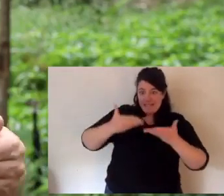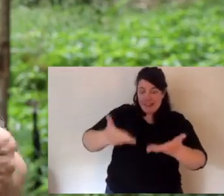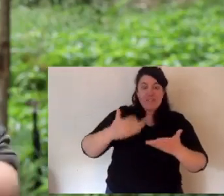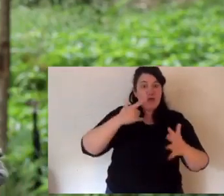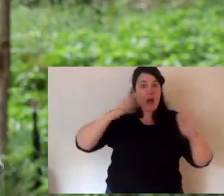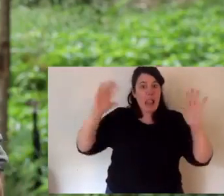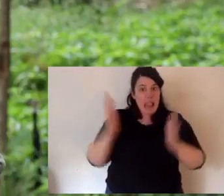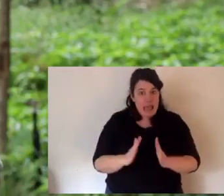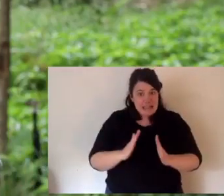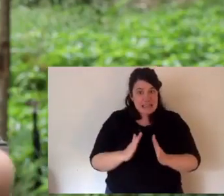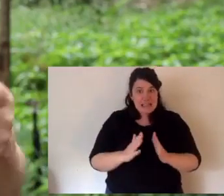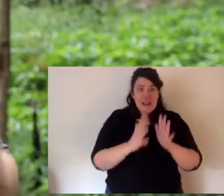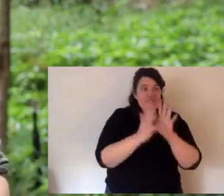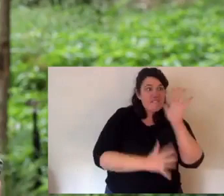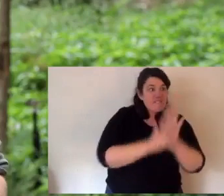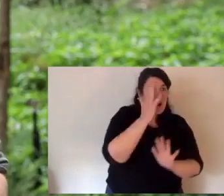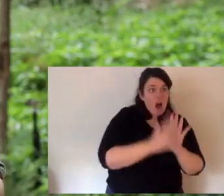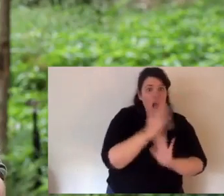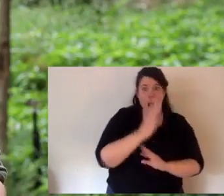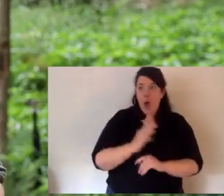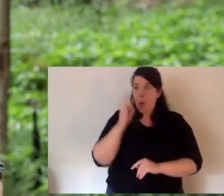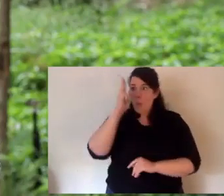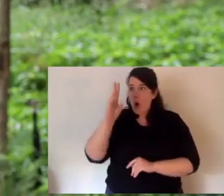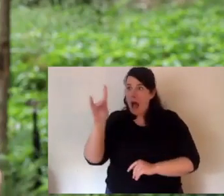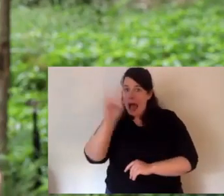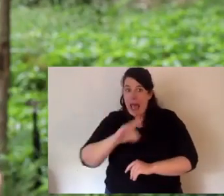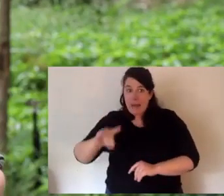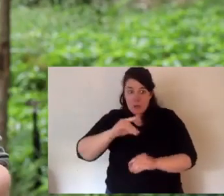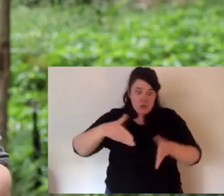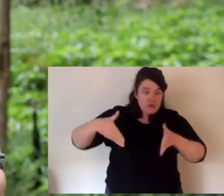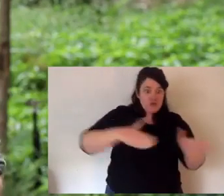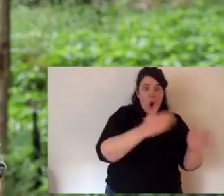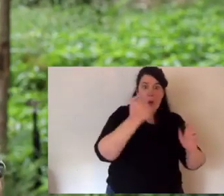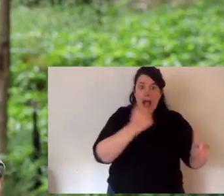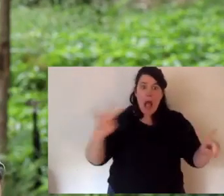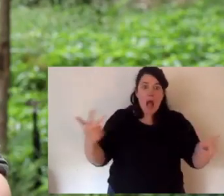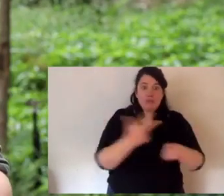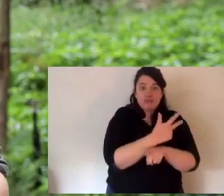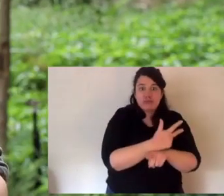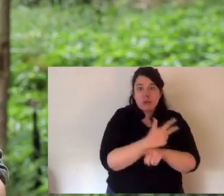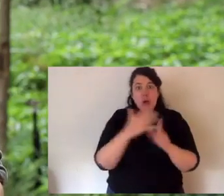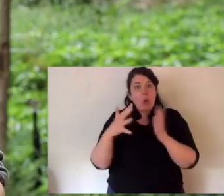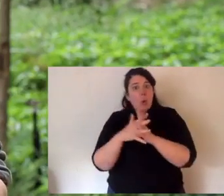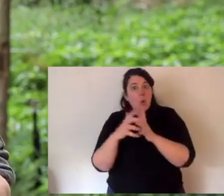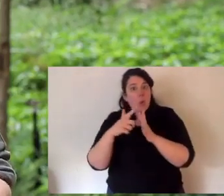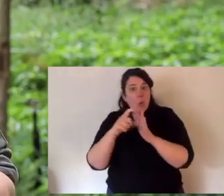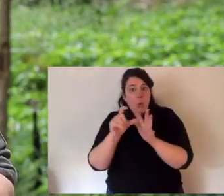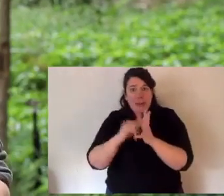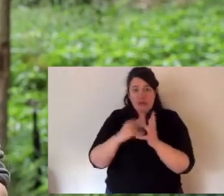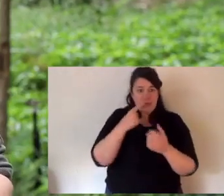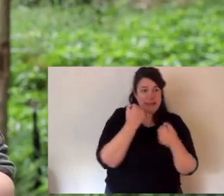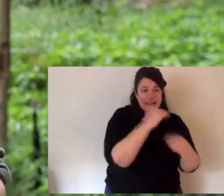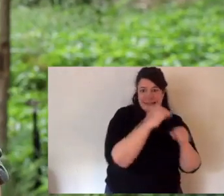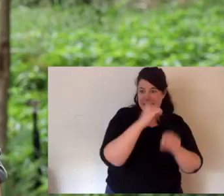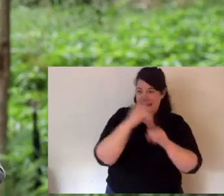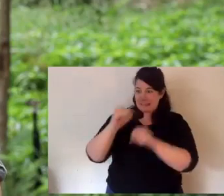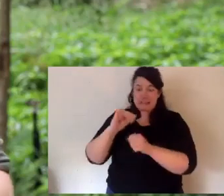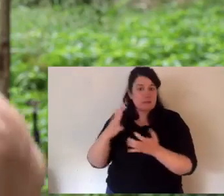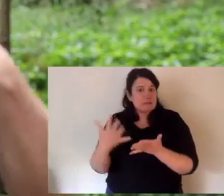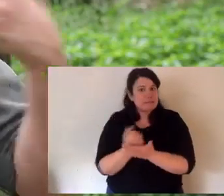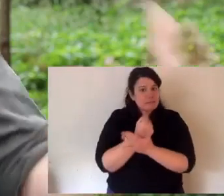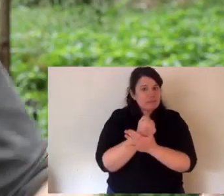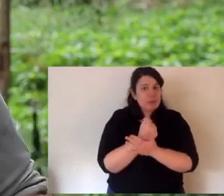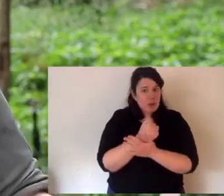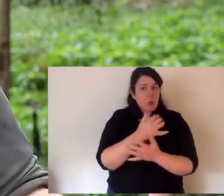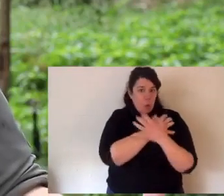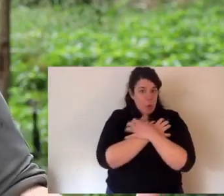So to protect koalas, we need to address diseases like chlamydia and retrovirus. We need to address the threat of fire, feral pest,